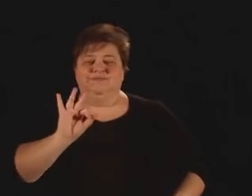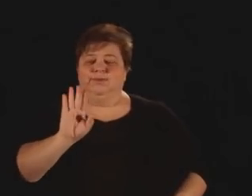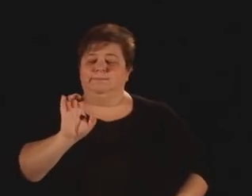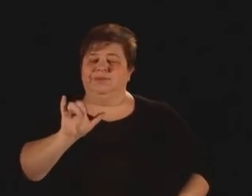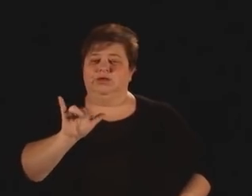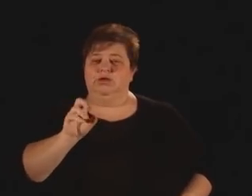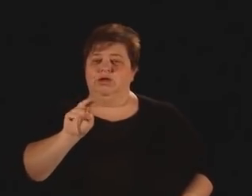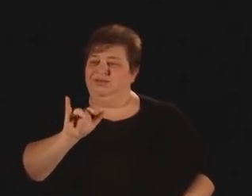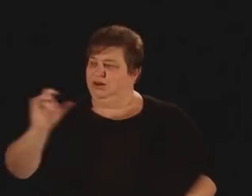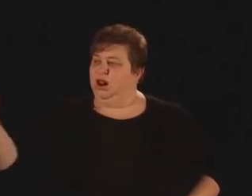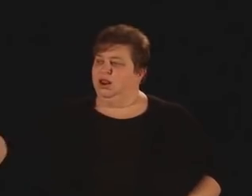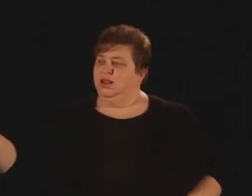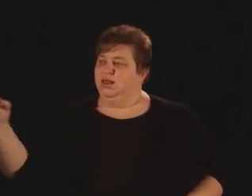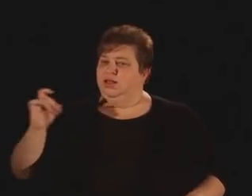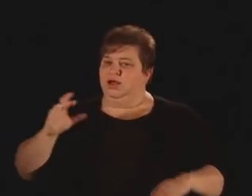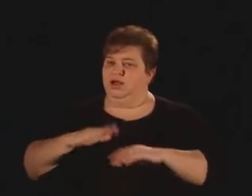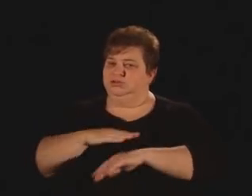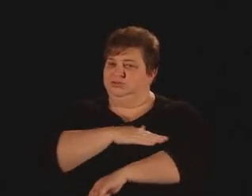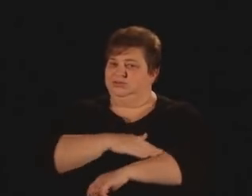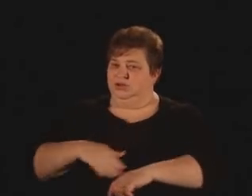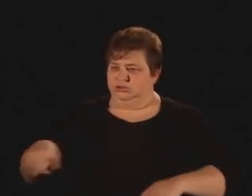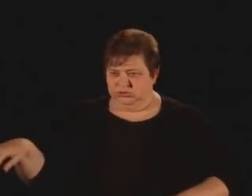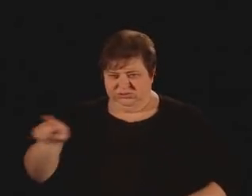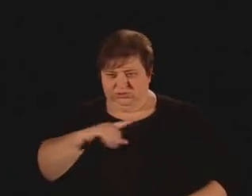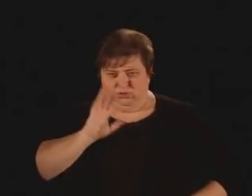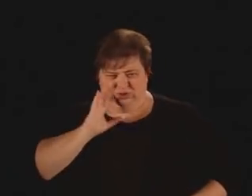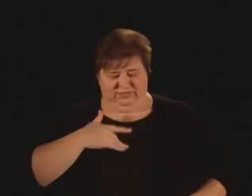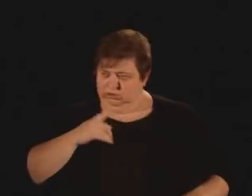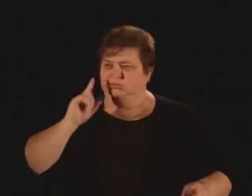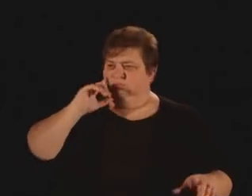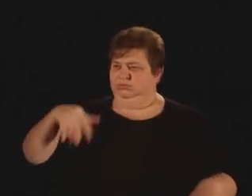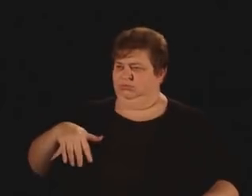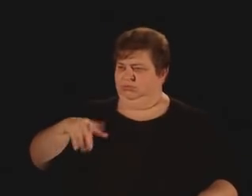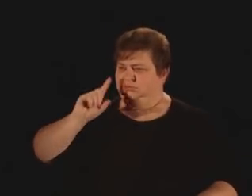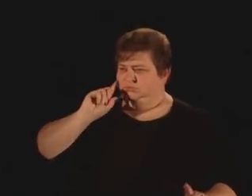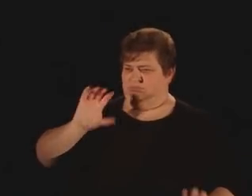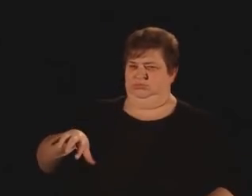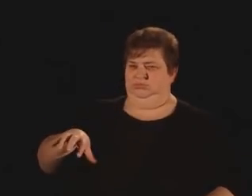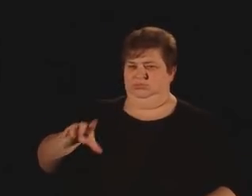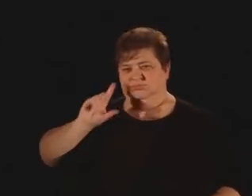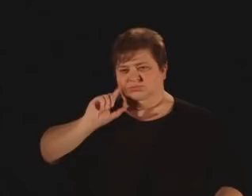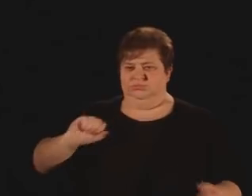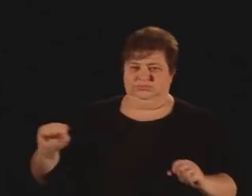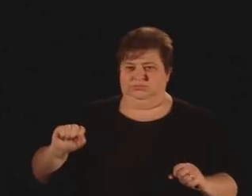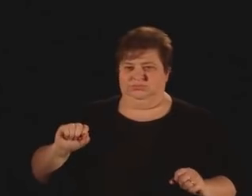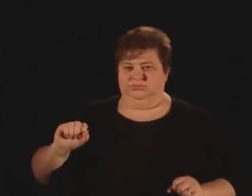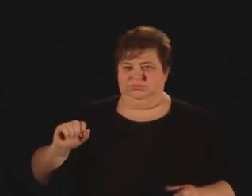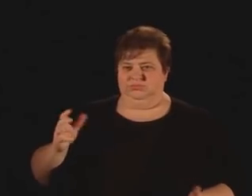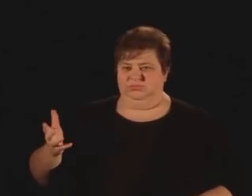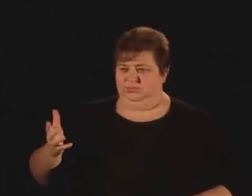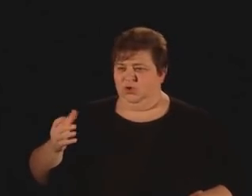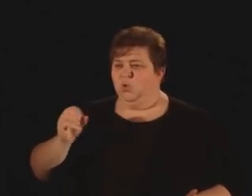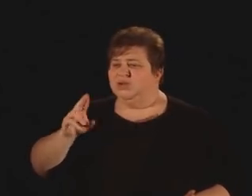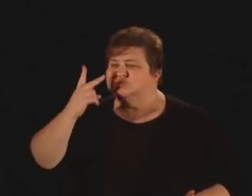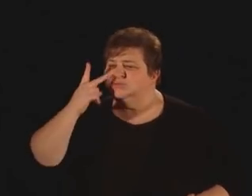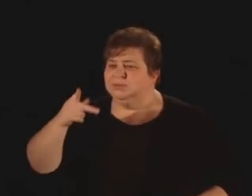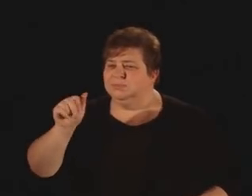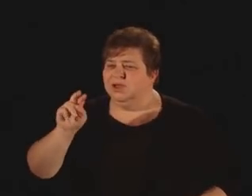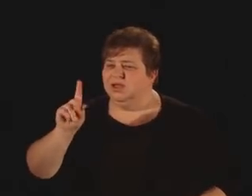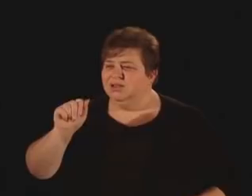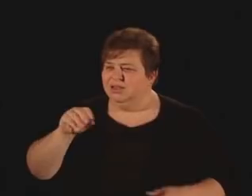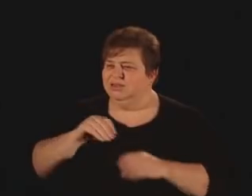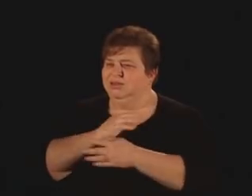You'd be surprised if you saw a panda in the lobby. You'd be surprised if that friend who you thought was in Europe